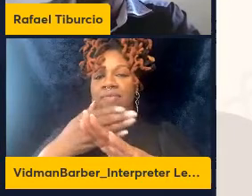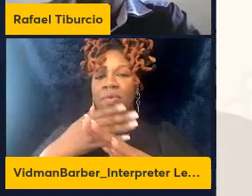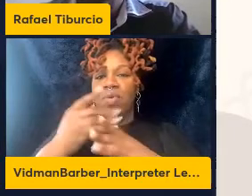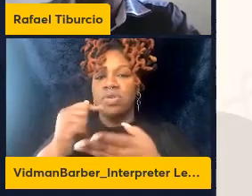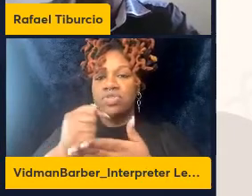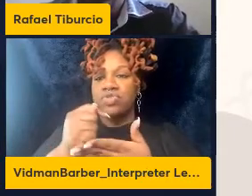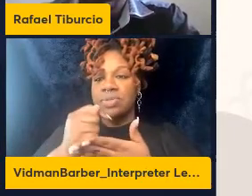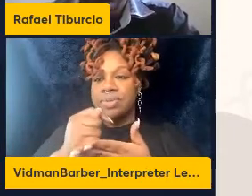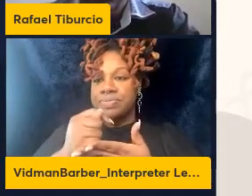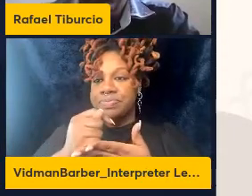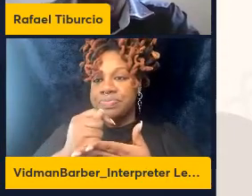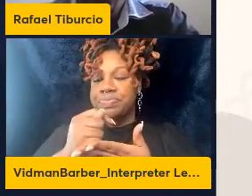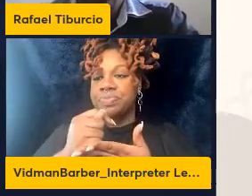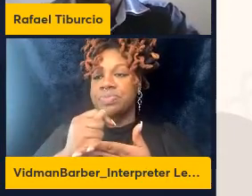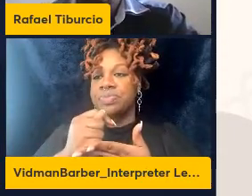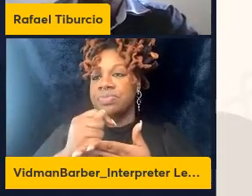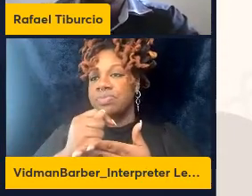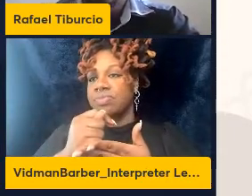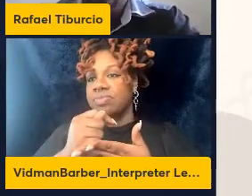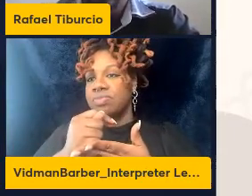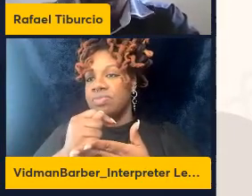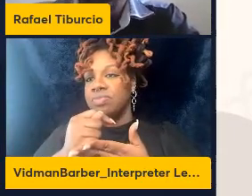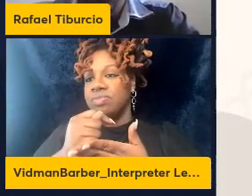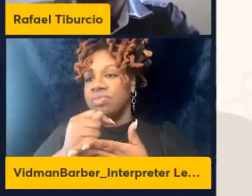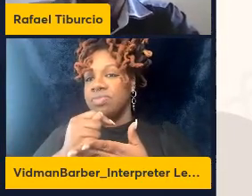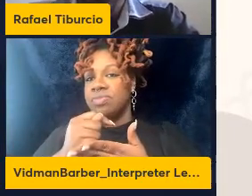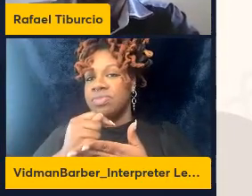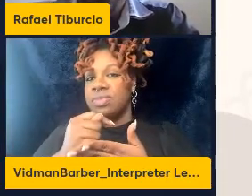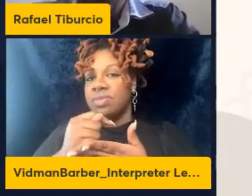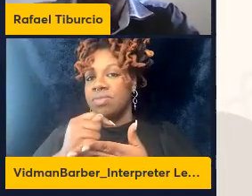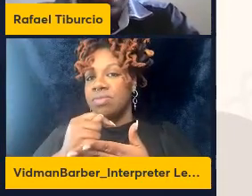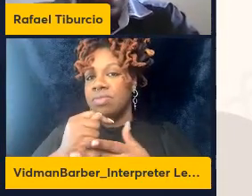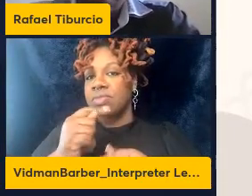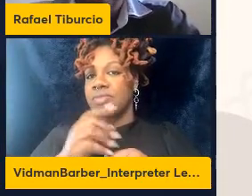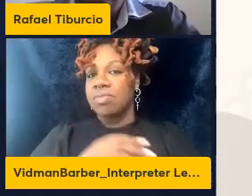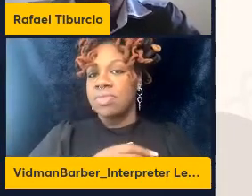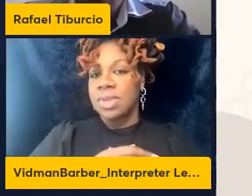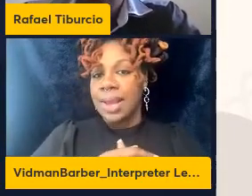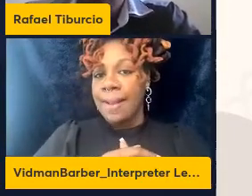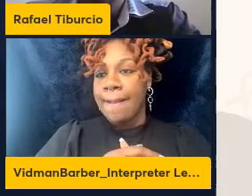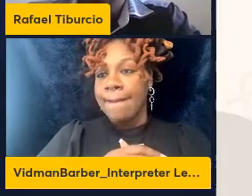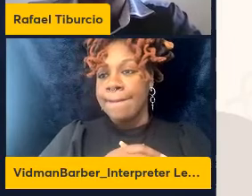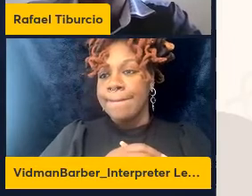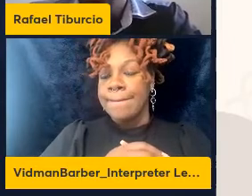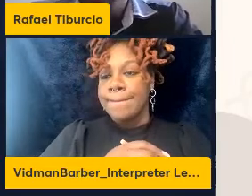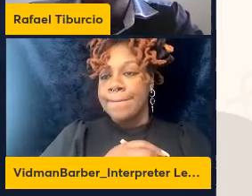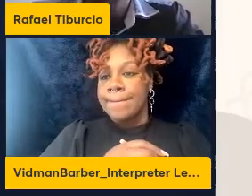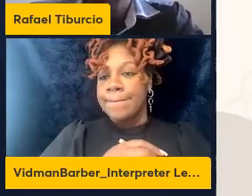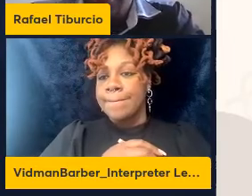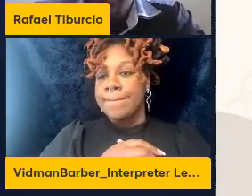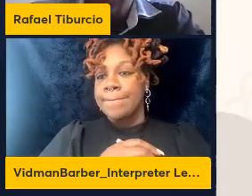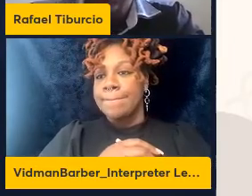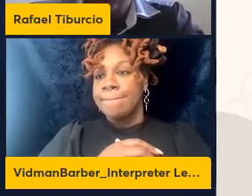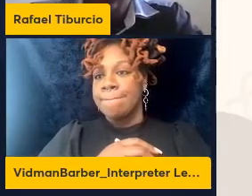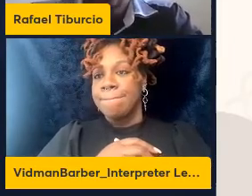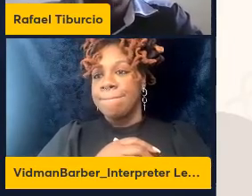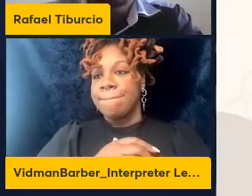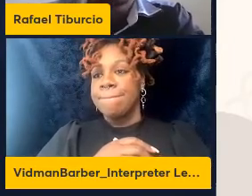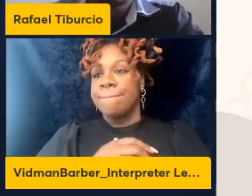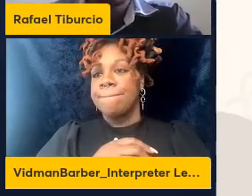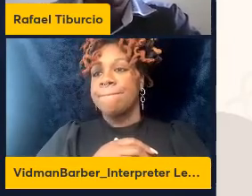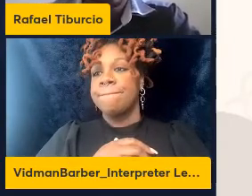was the node or the population that established higher number of connections